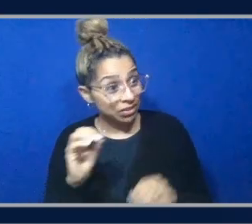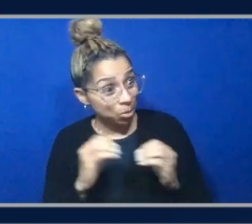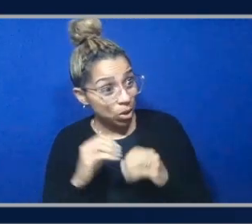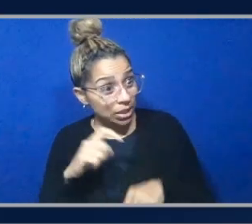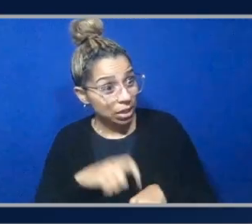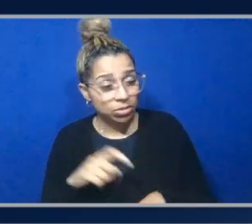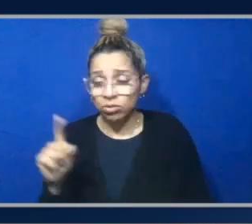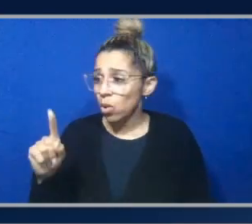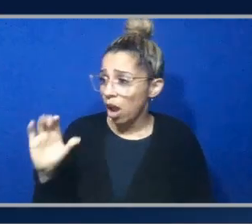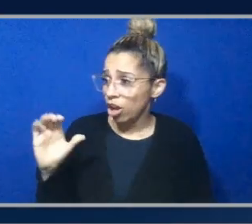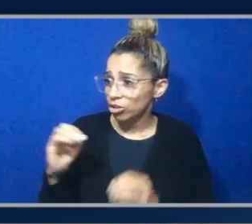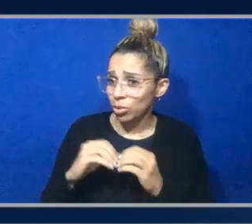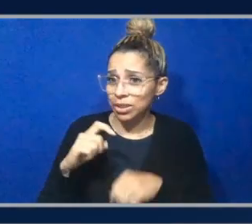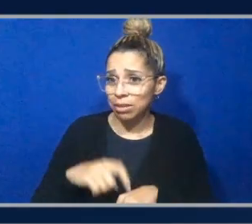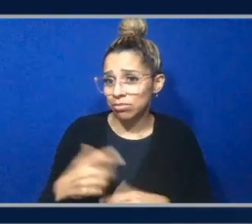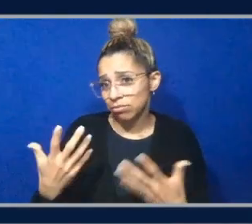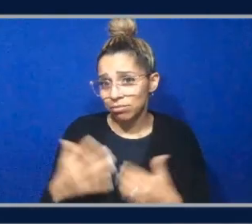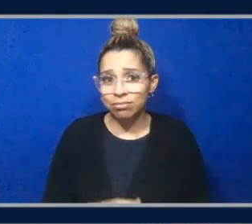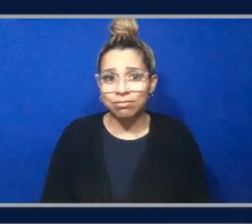Wow.